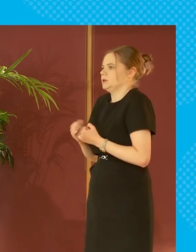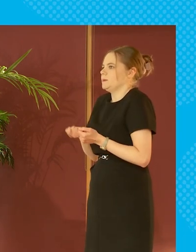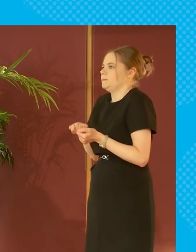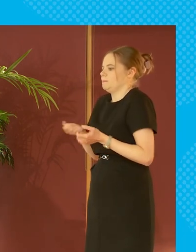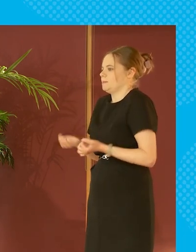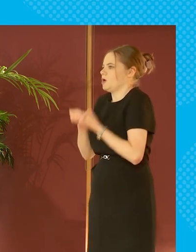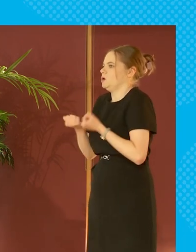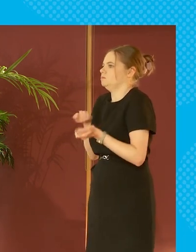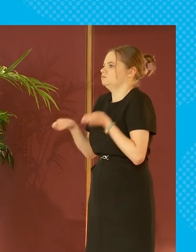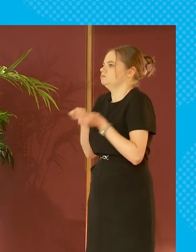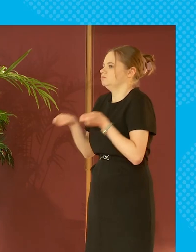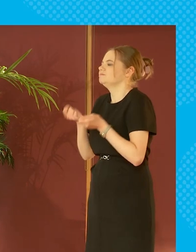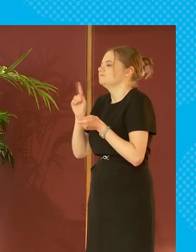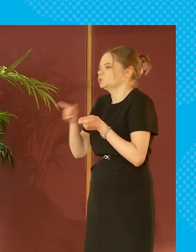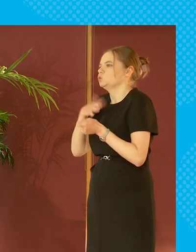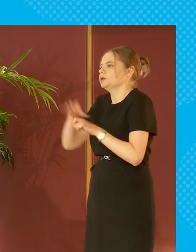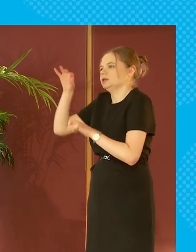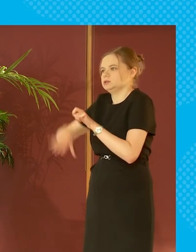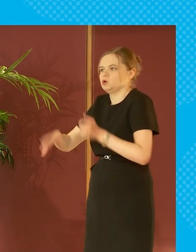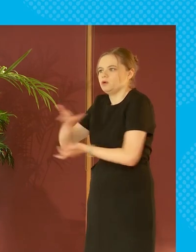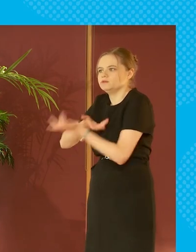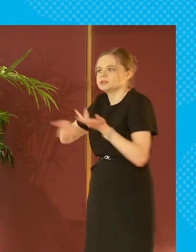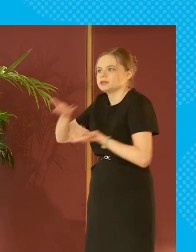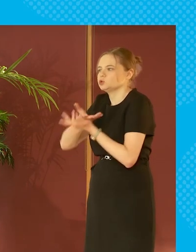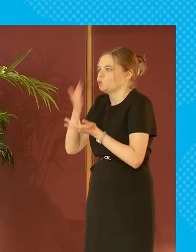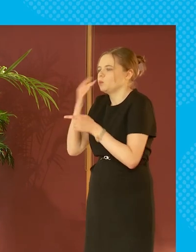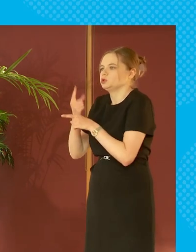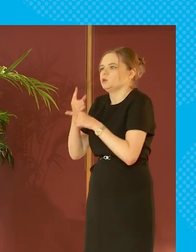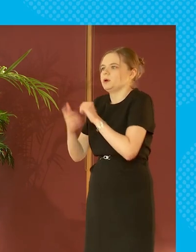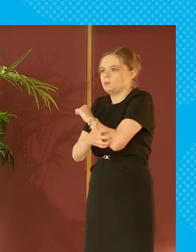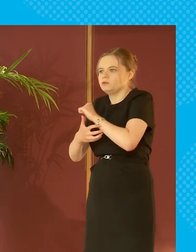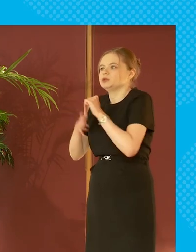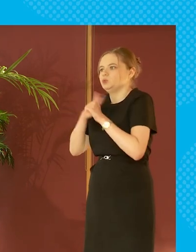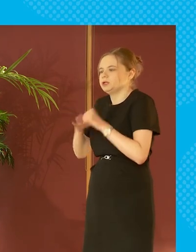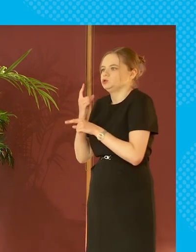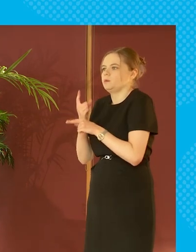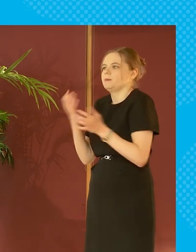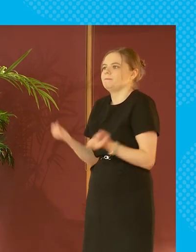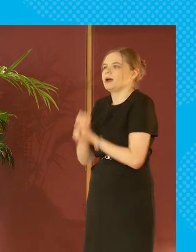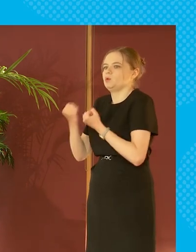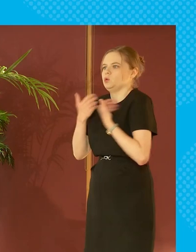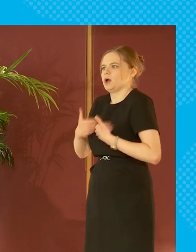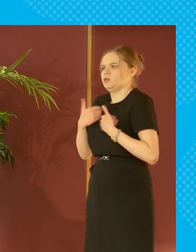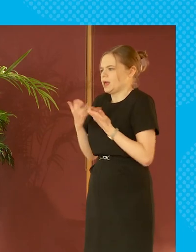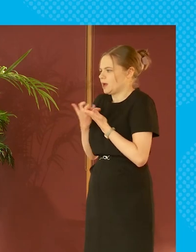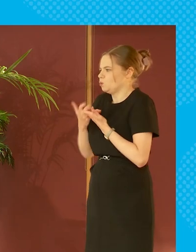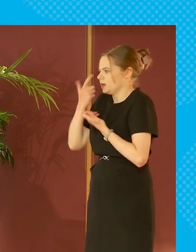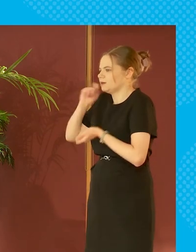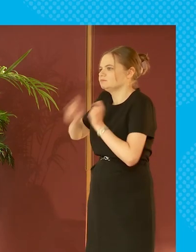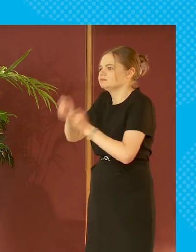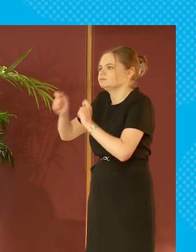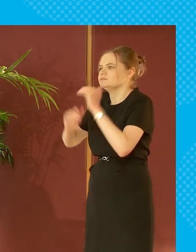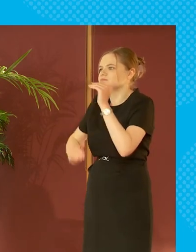power and i think that's something we have to bring to this conversation around poverty is power and wealth and what we need to do to shift